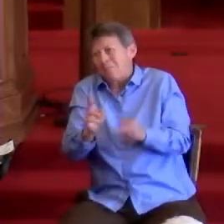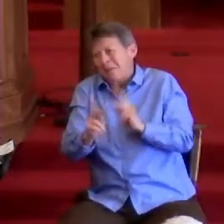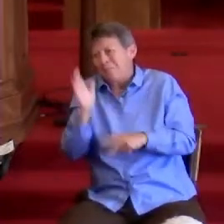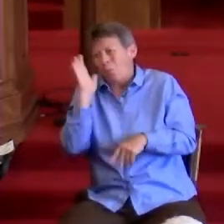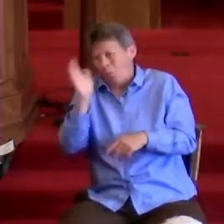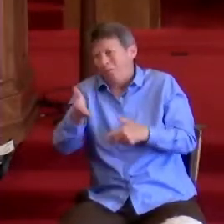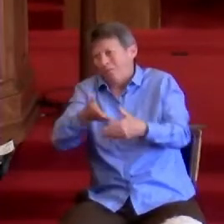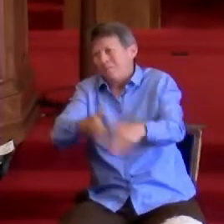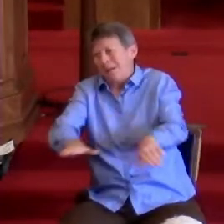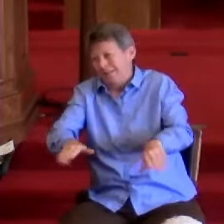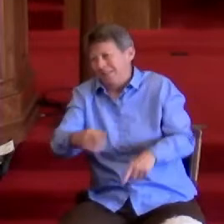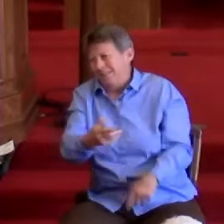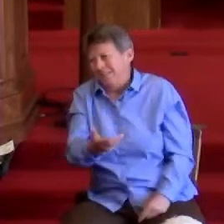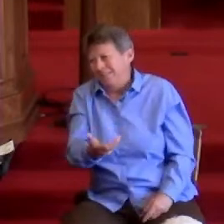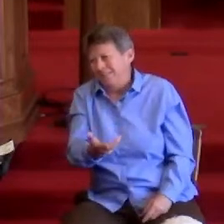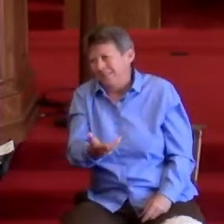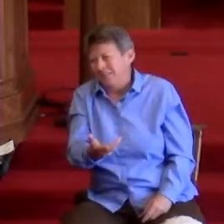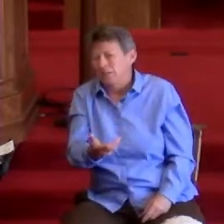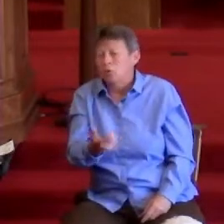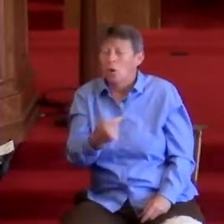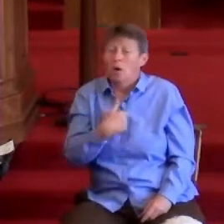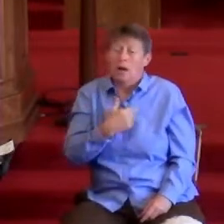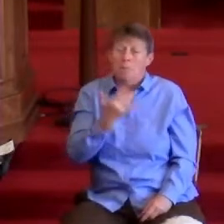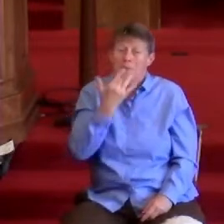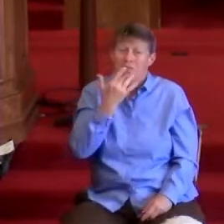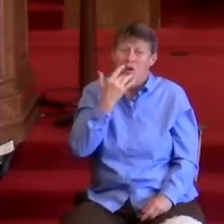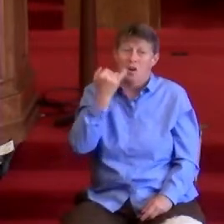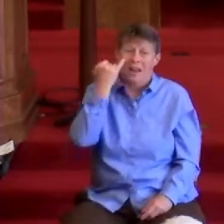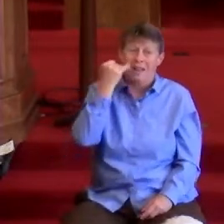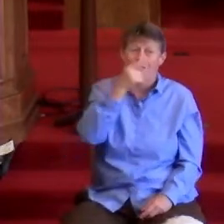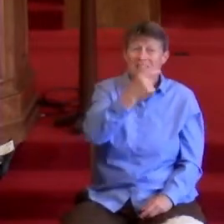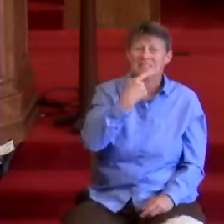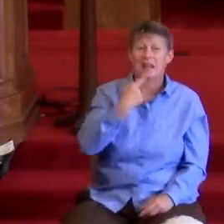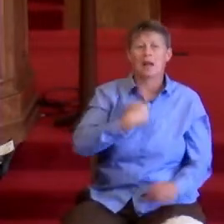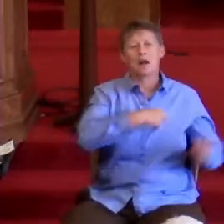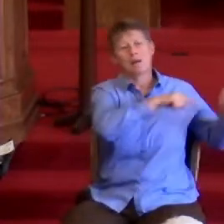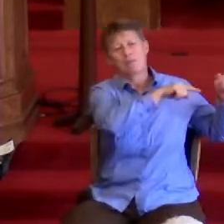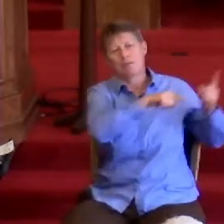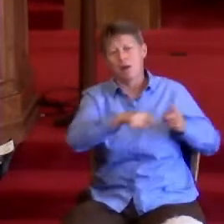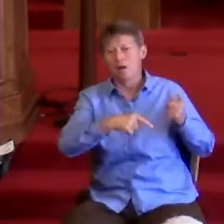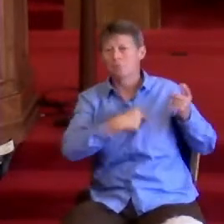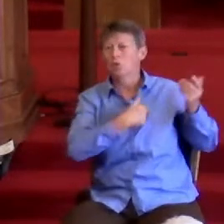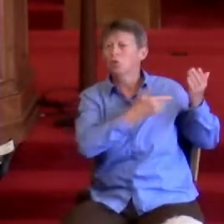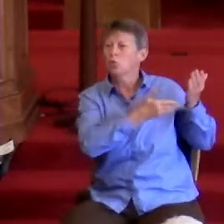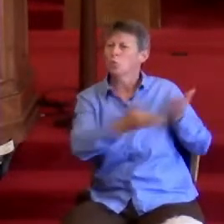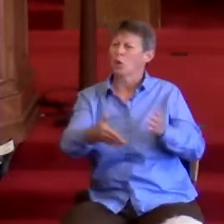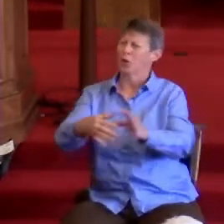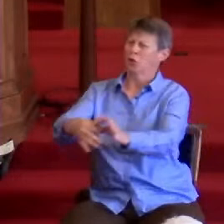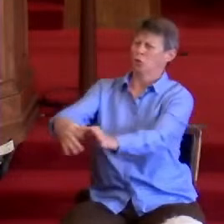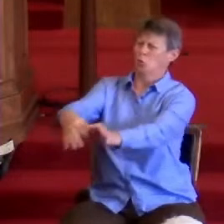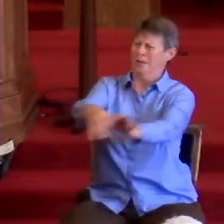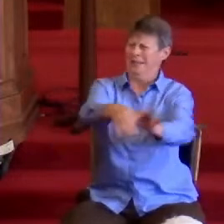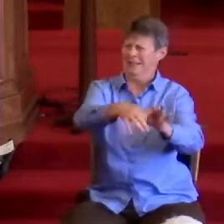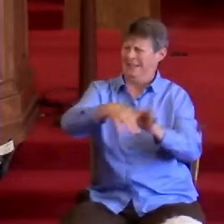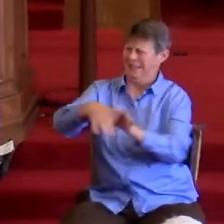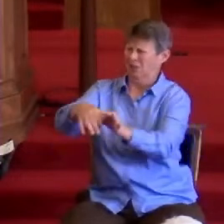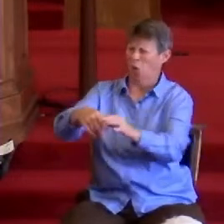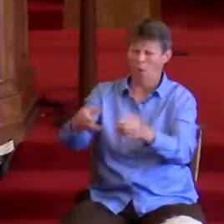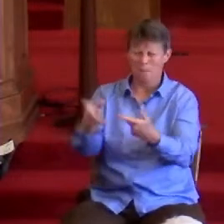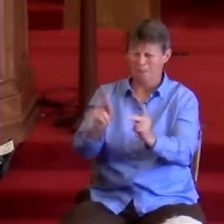Now, I'll admit, I would prefer if his message had been, I've come to bring unity among divided people.